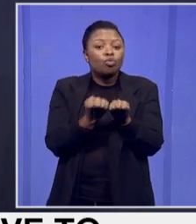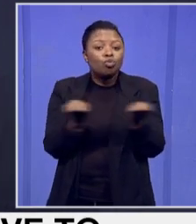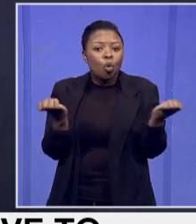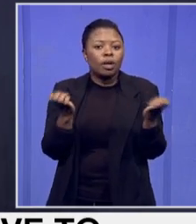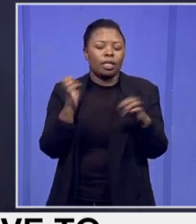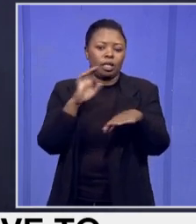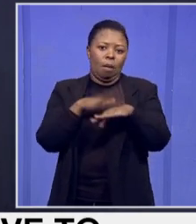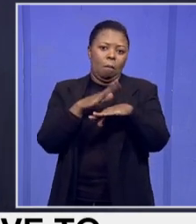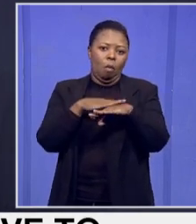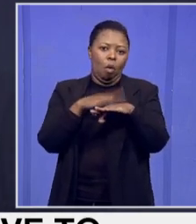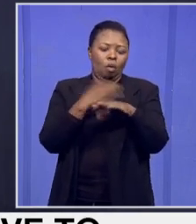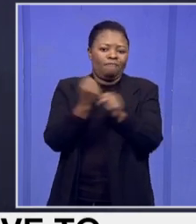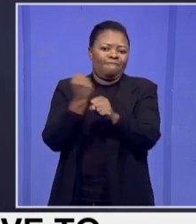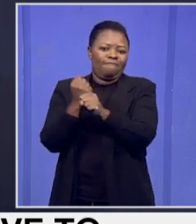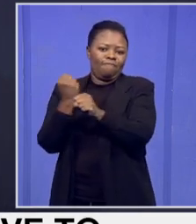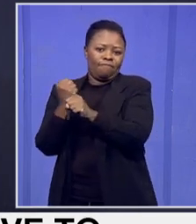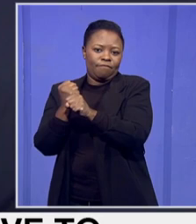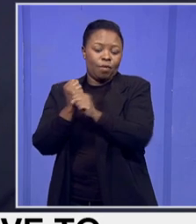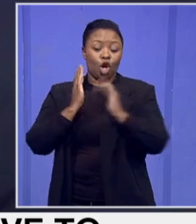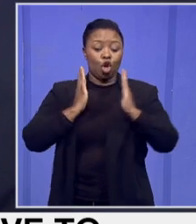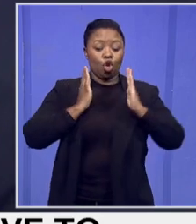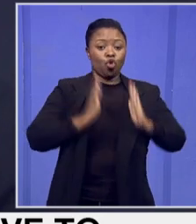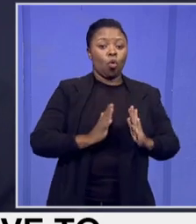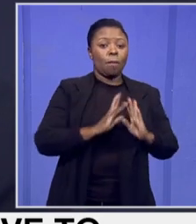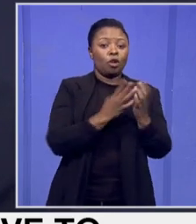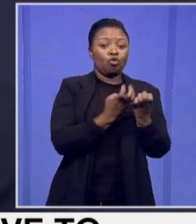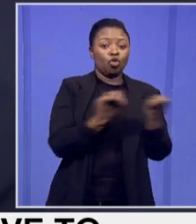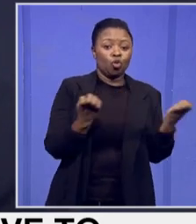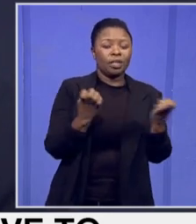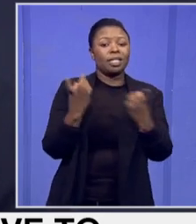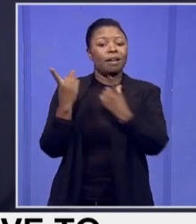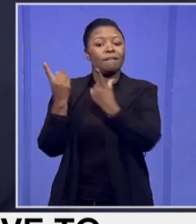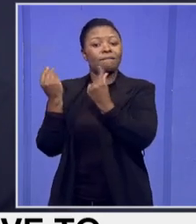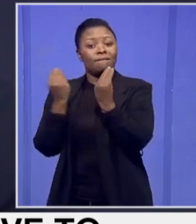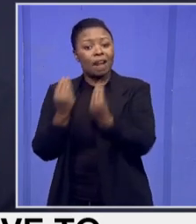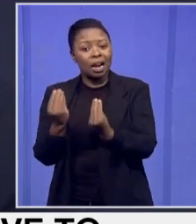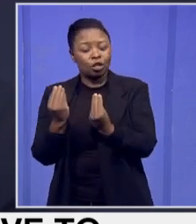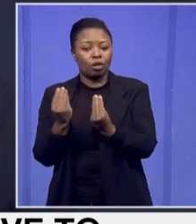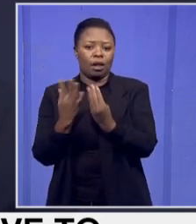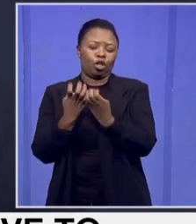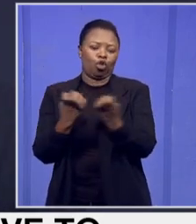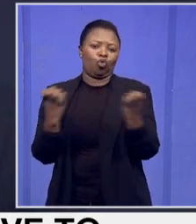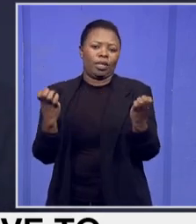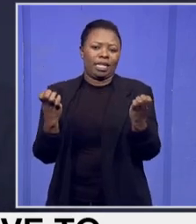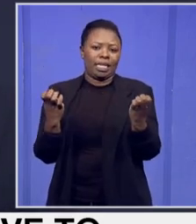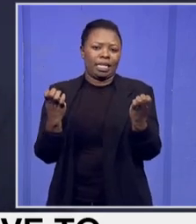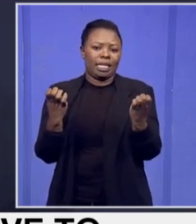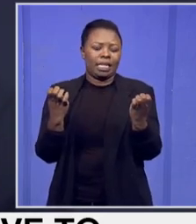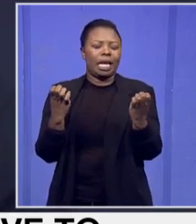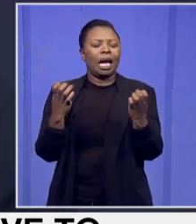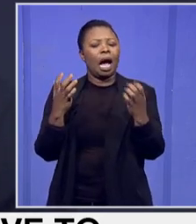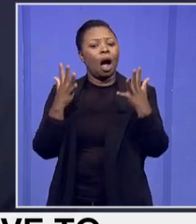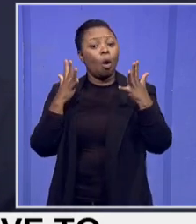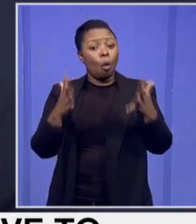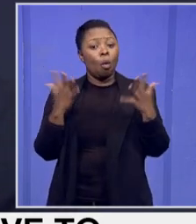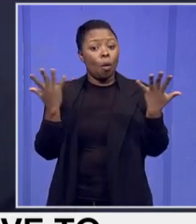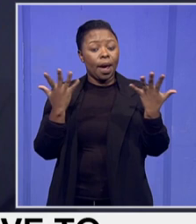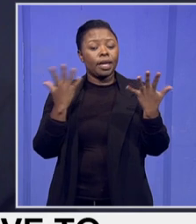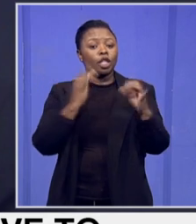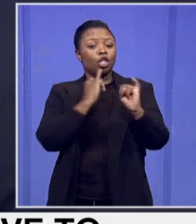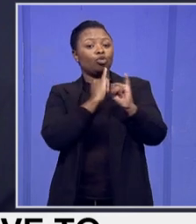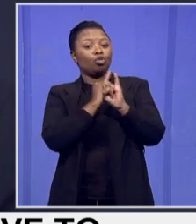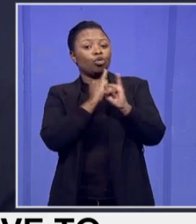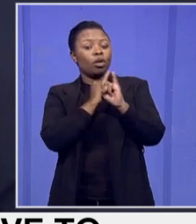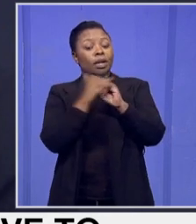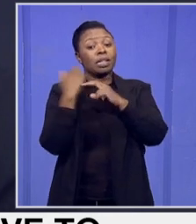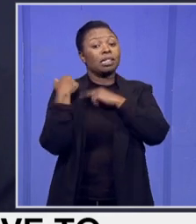various, you know, human and financial resources for, especially institutions of accountability. You know, institutions